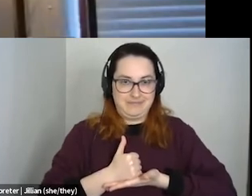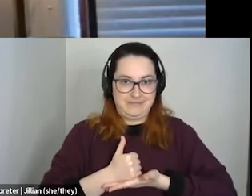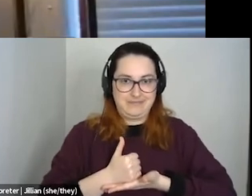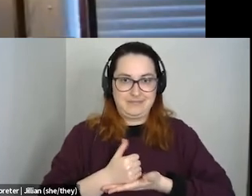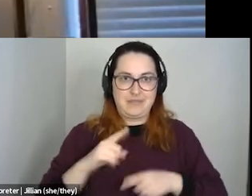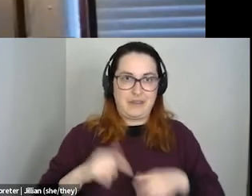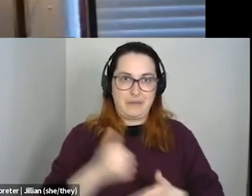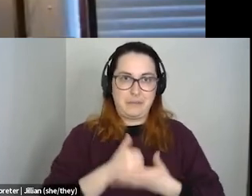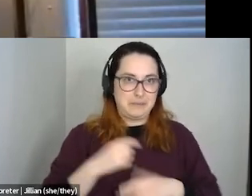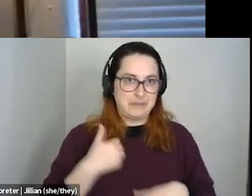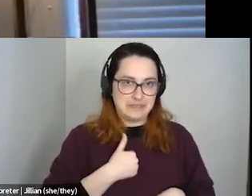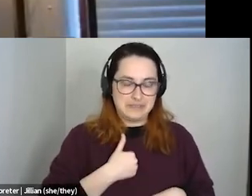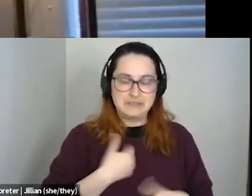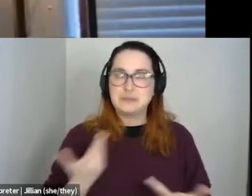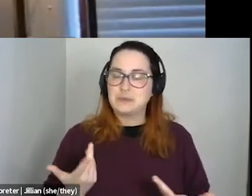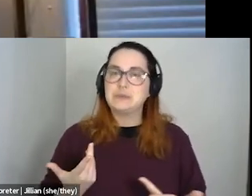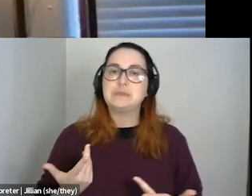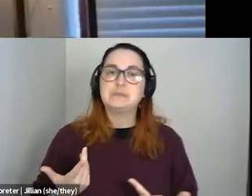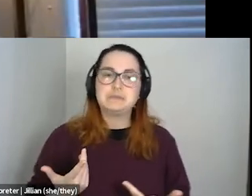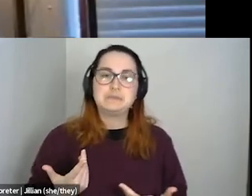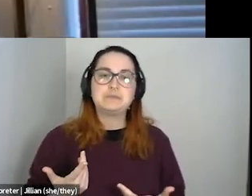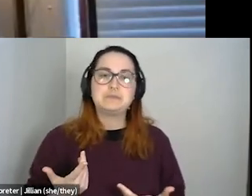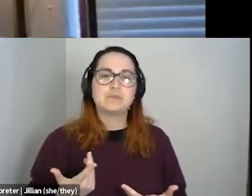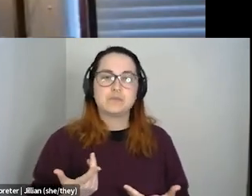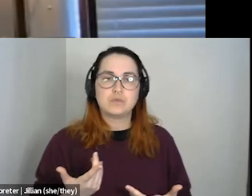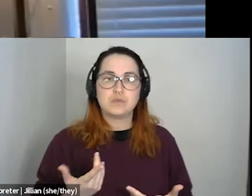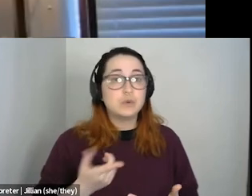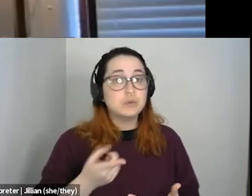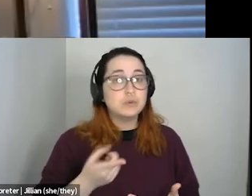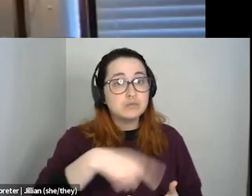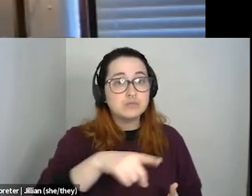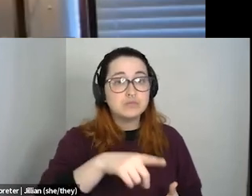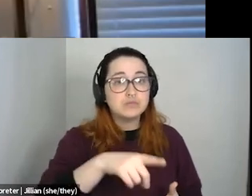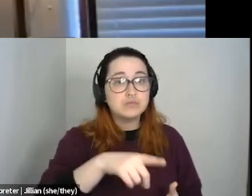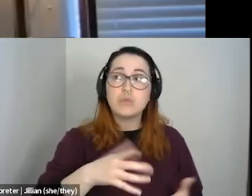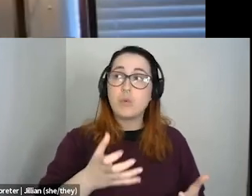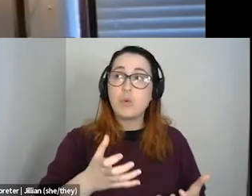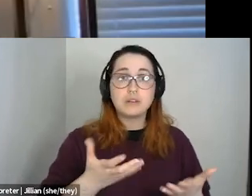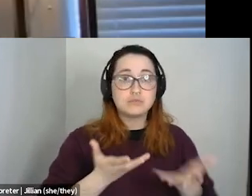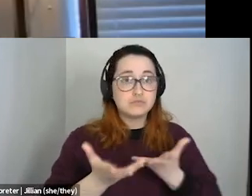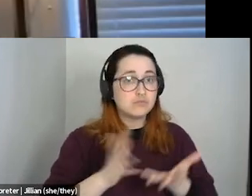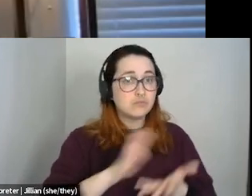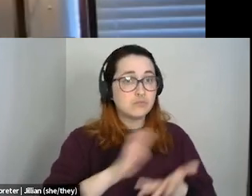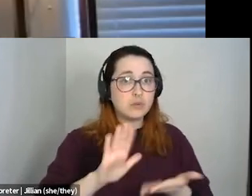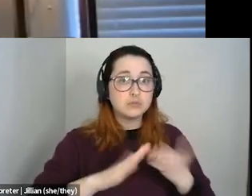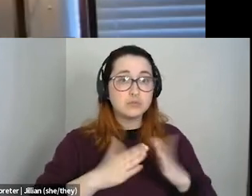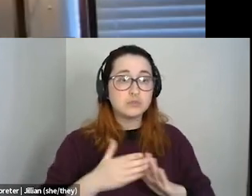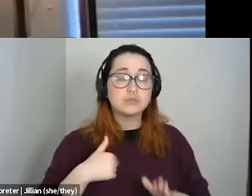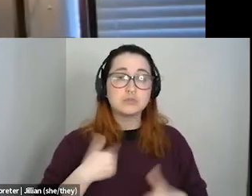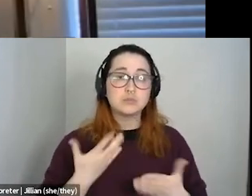to, um, um, engage in your community, I would suggest to never